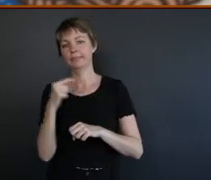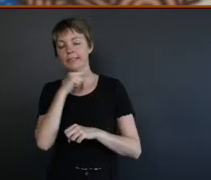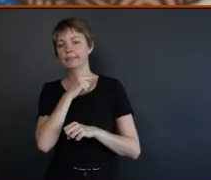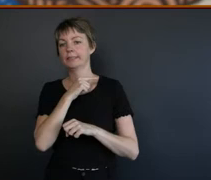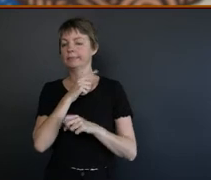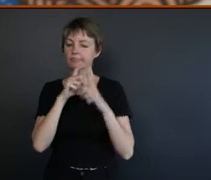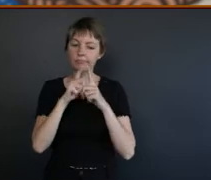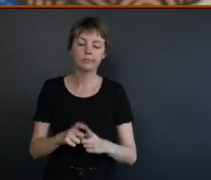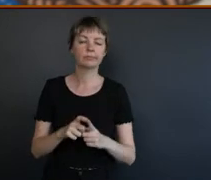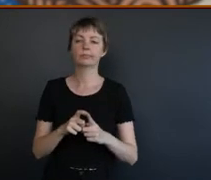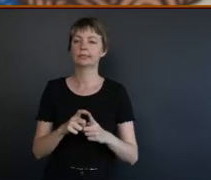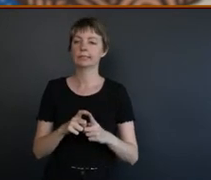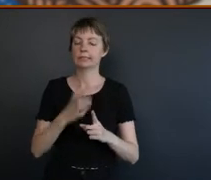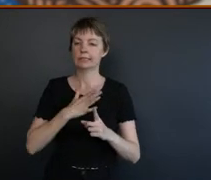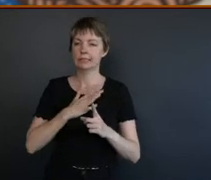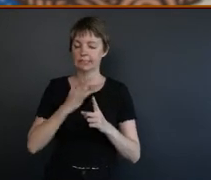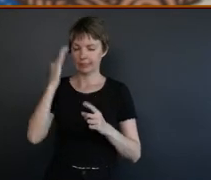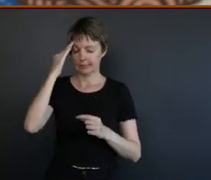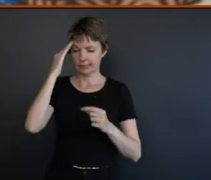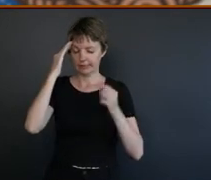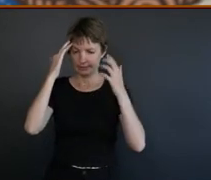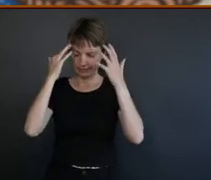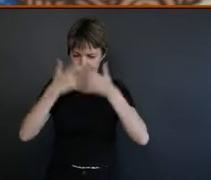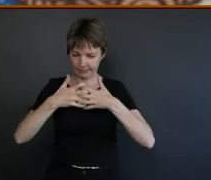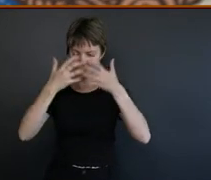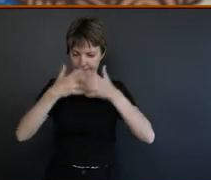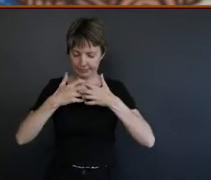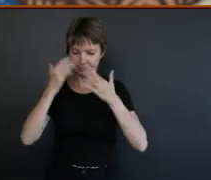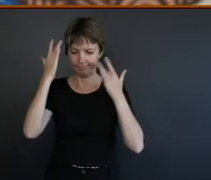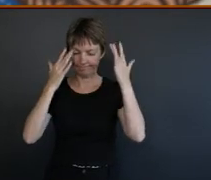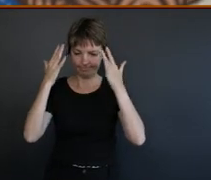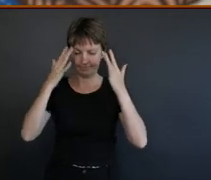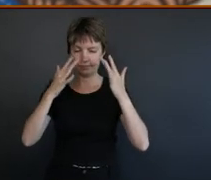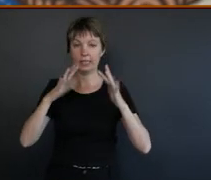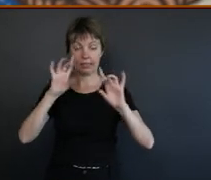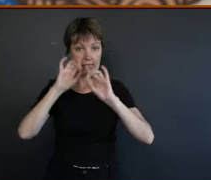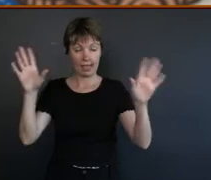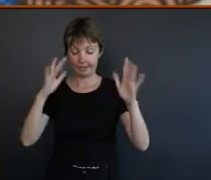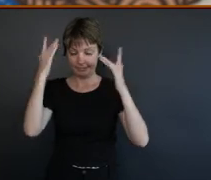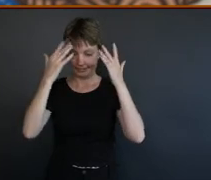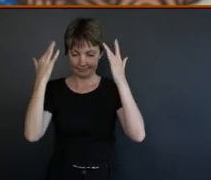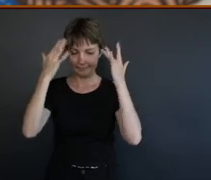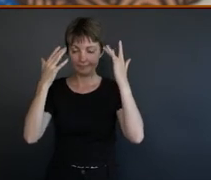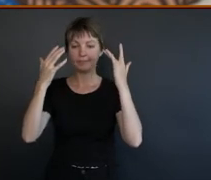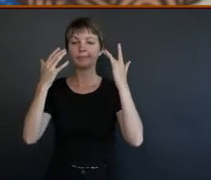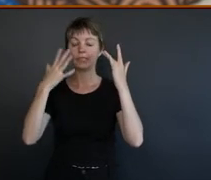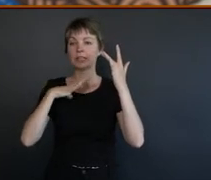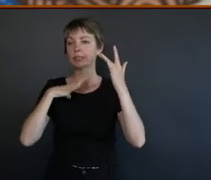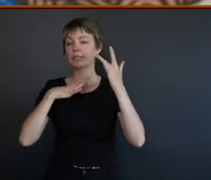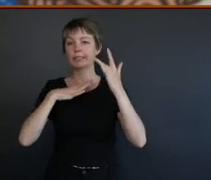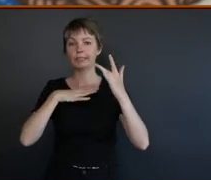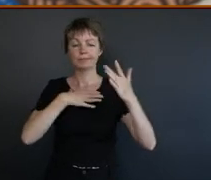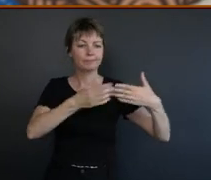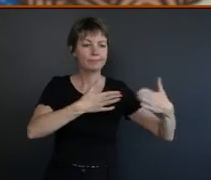put your mind together and really think hard and clearly. Because you're dealing with police,